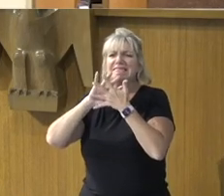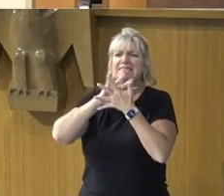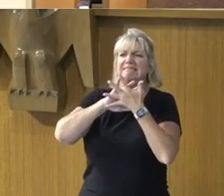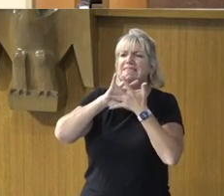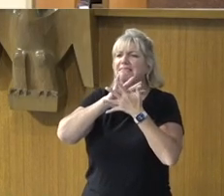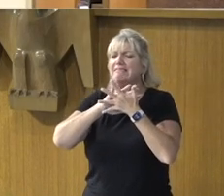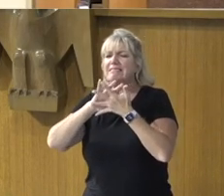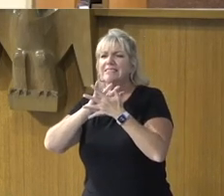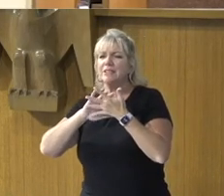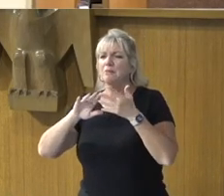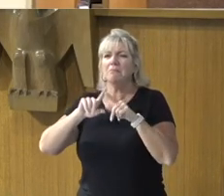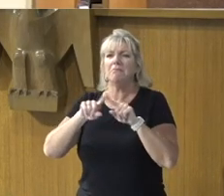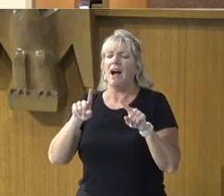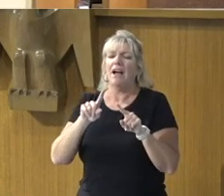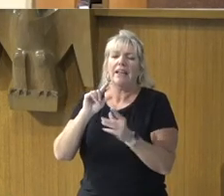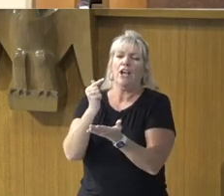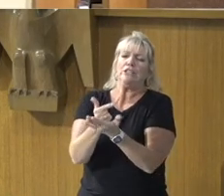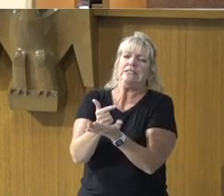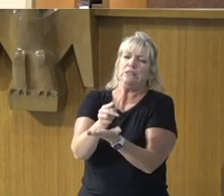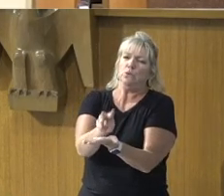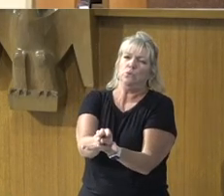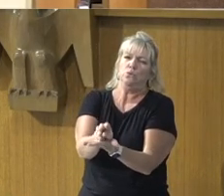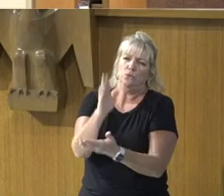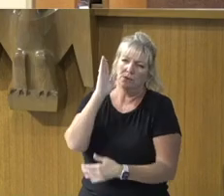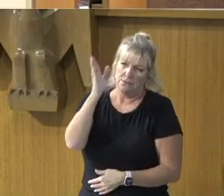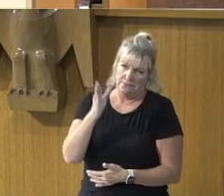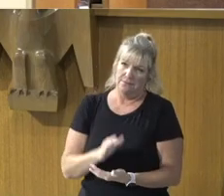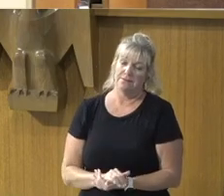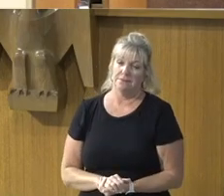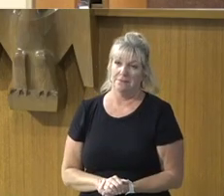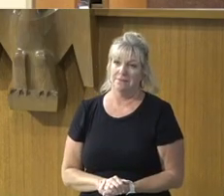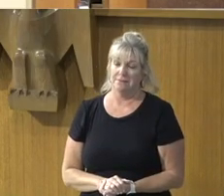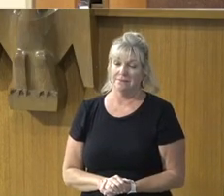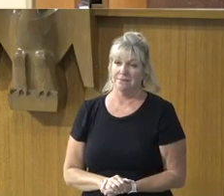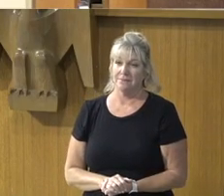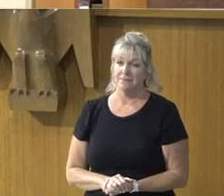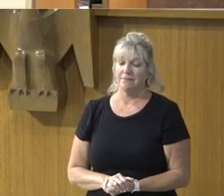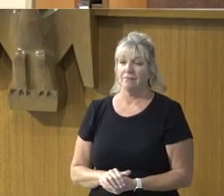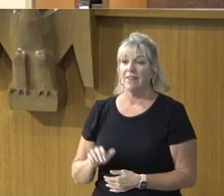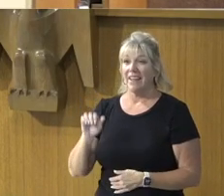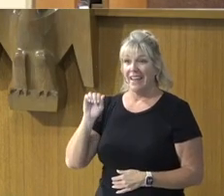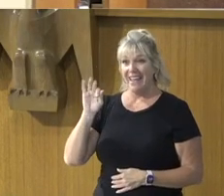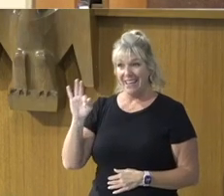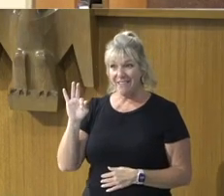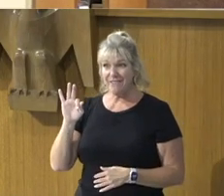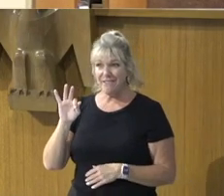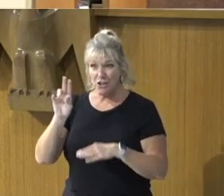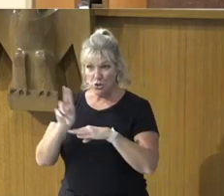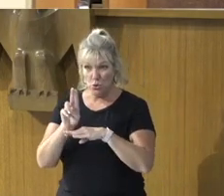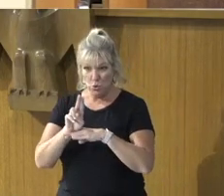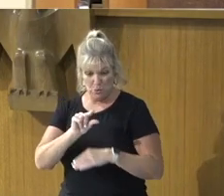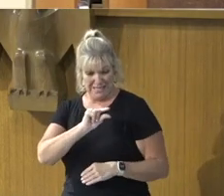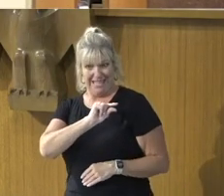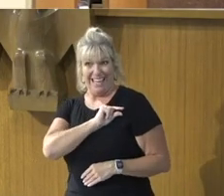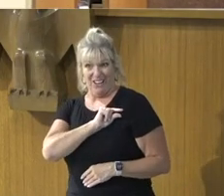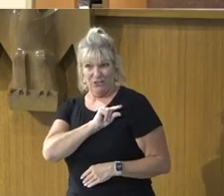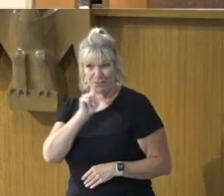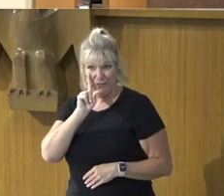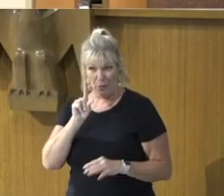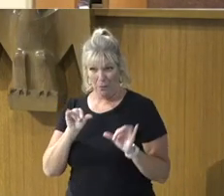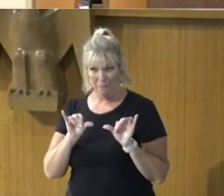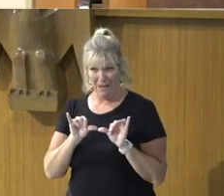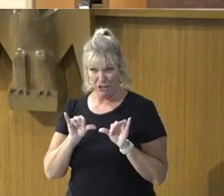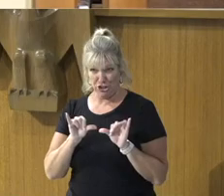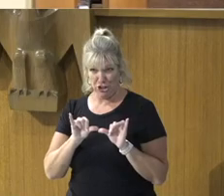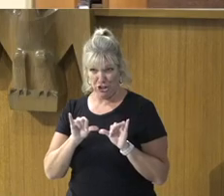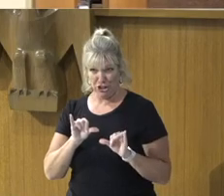game, And if we add in, An unfair measure of guilt, Guilt, The